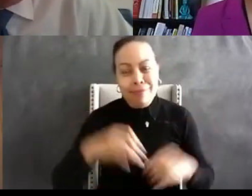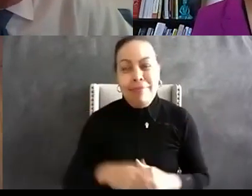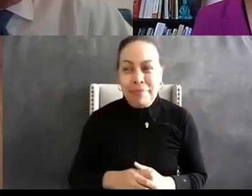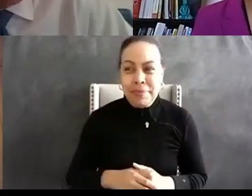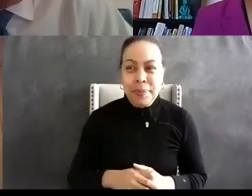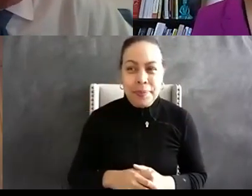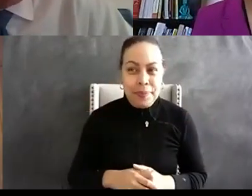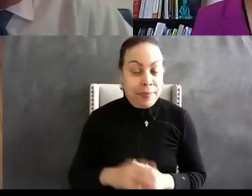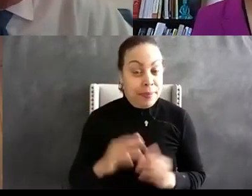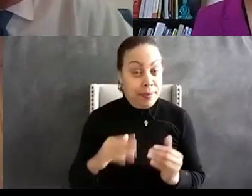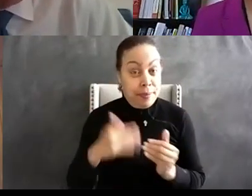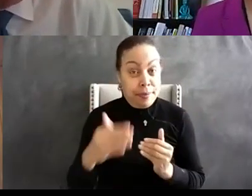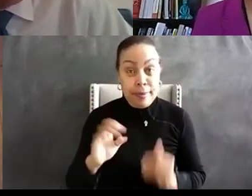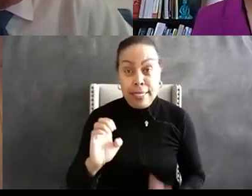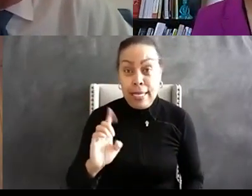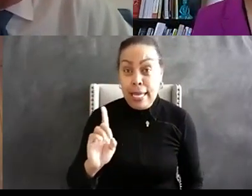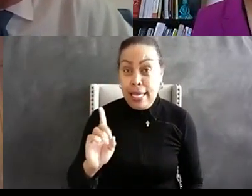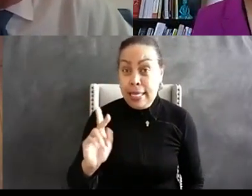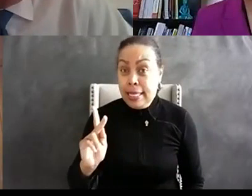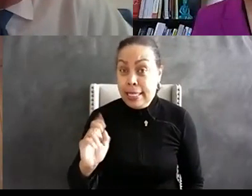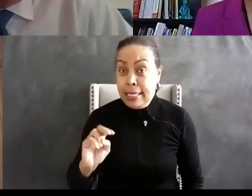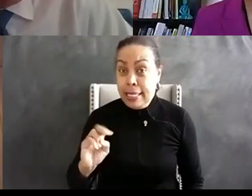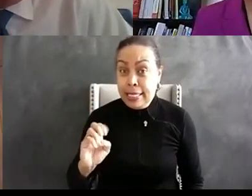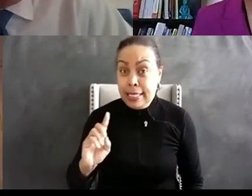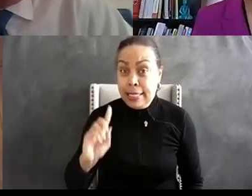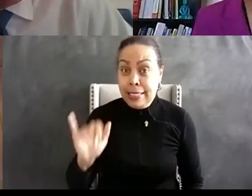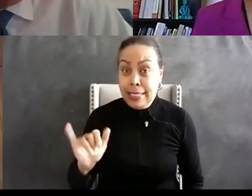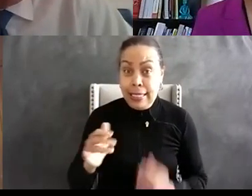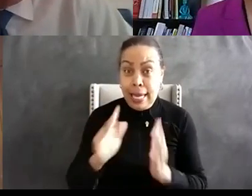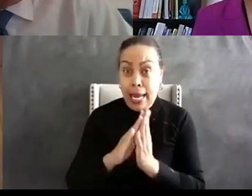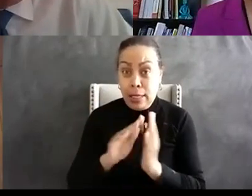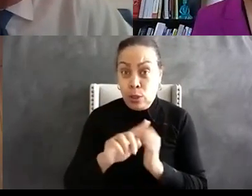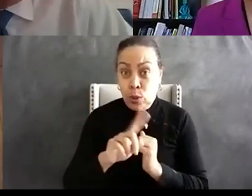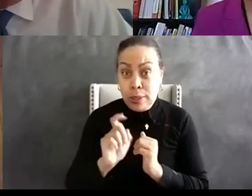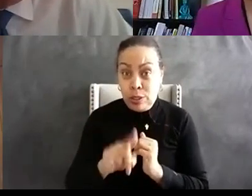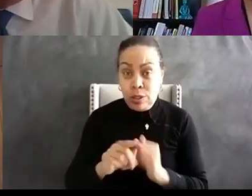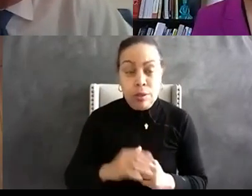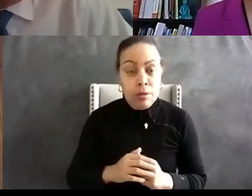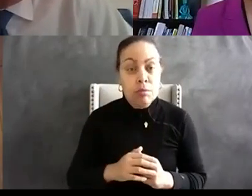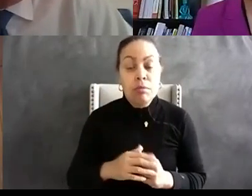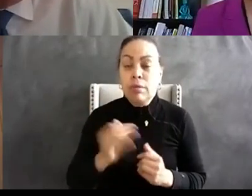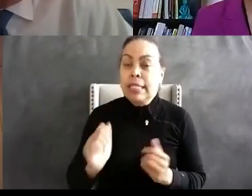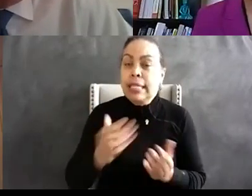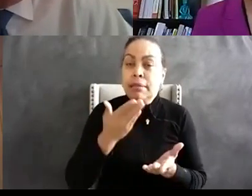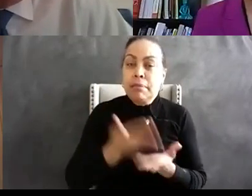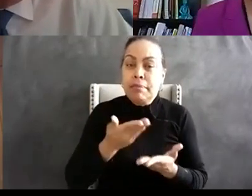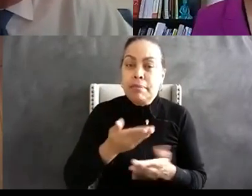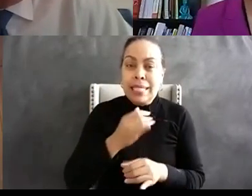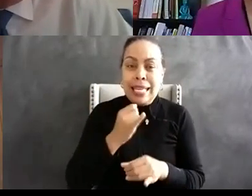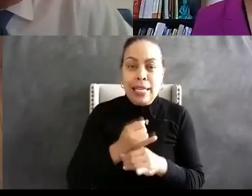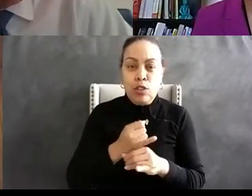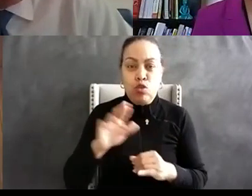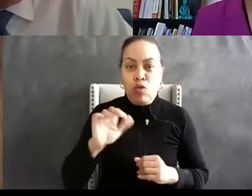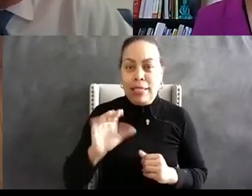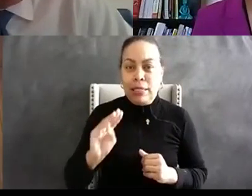i will ask is uh from mr ed kennedy and he asks uh is there any evidence of institutional racism other